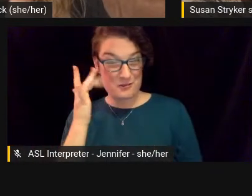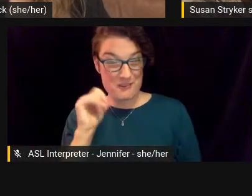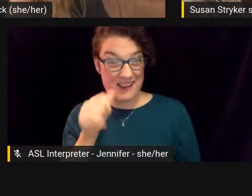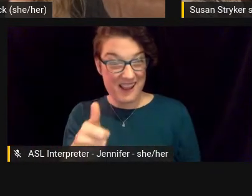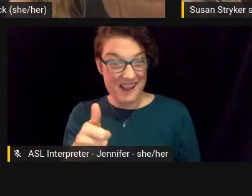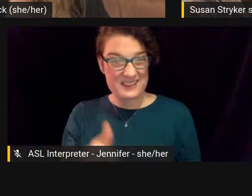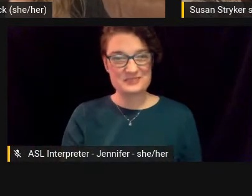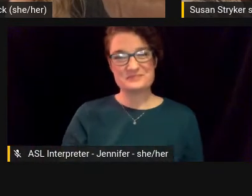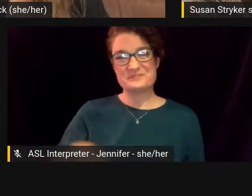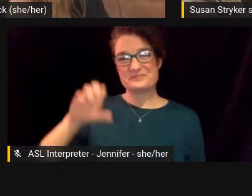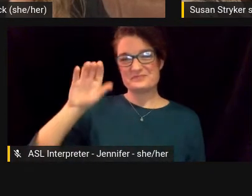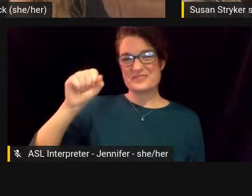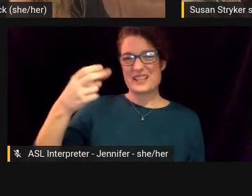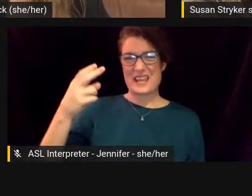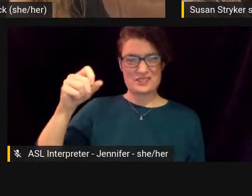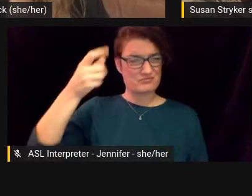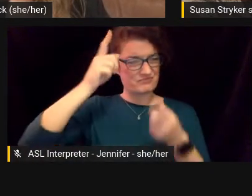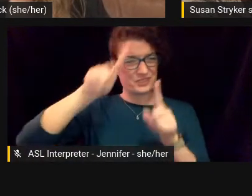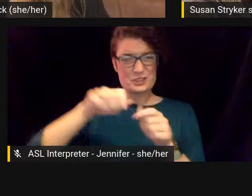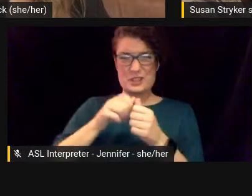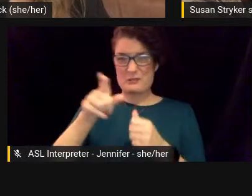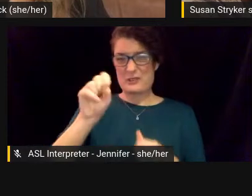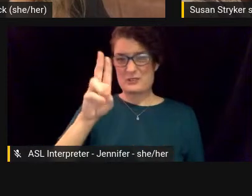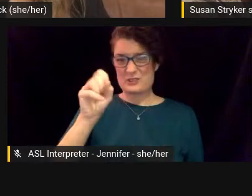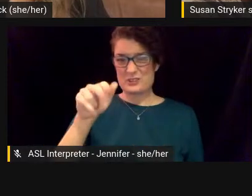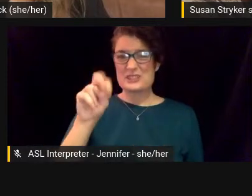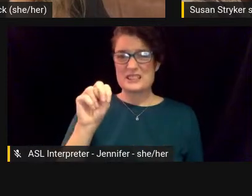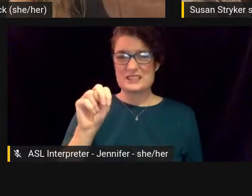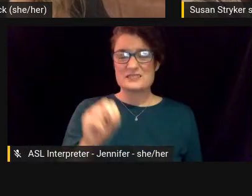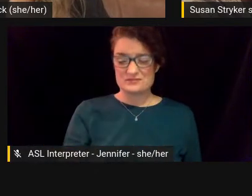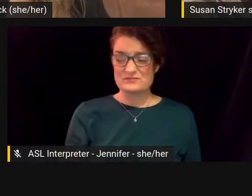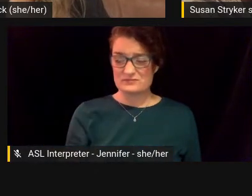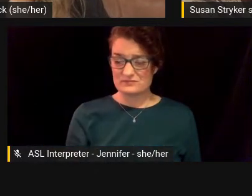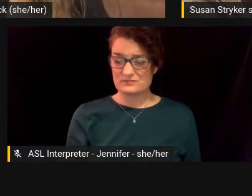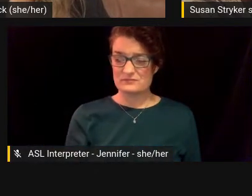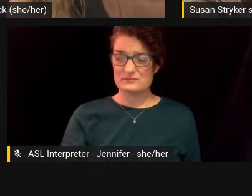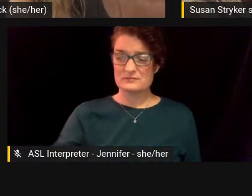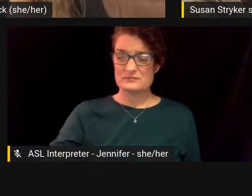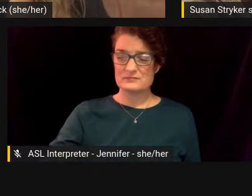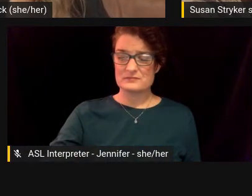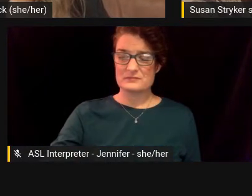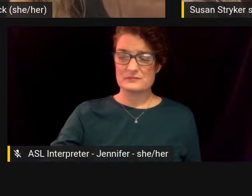Yeah, I agree. I agree with you, Susan on that. Um, I think that people